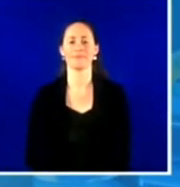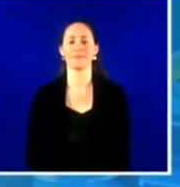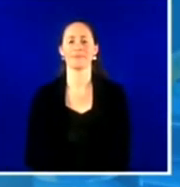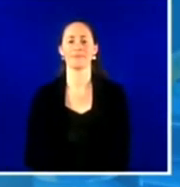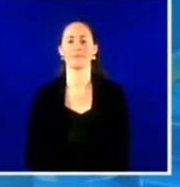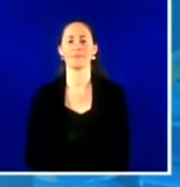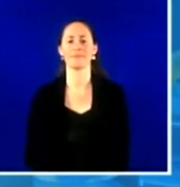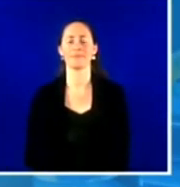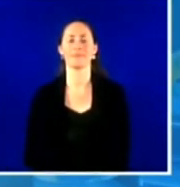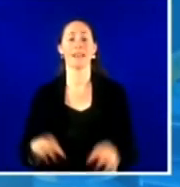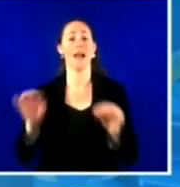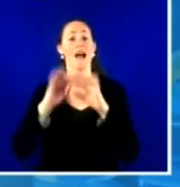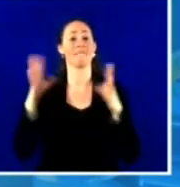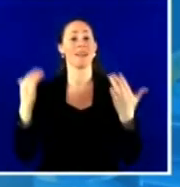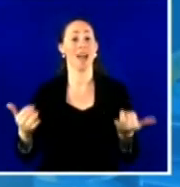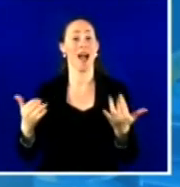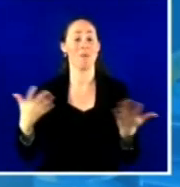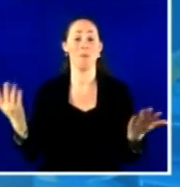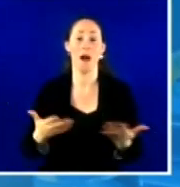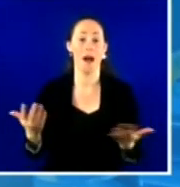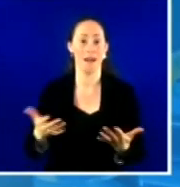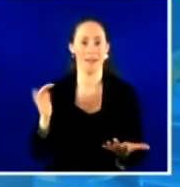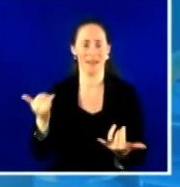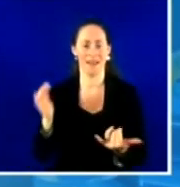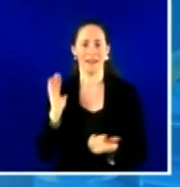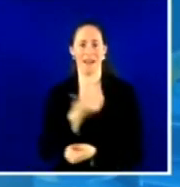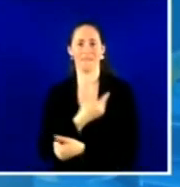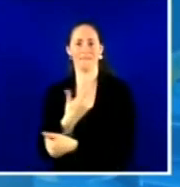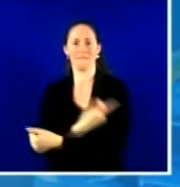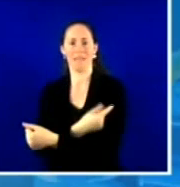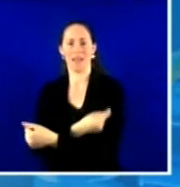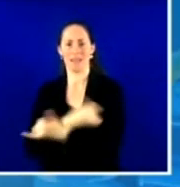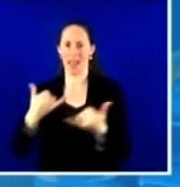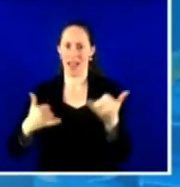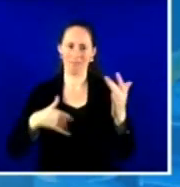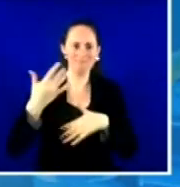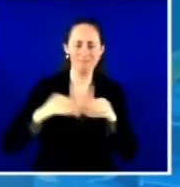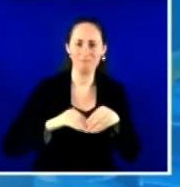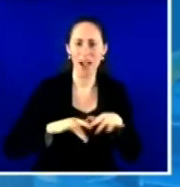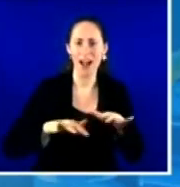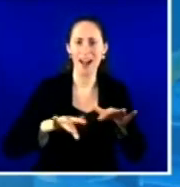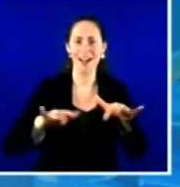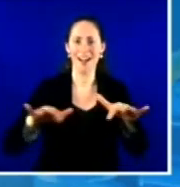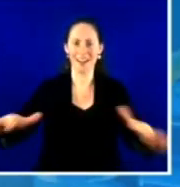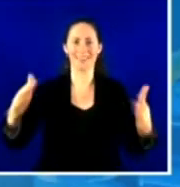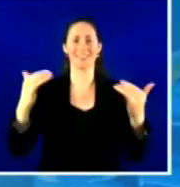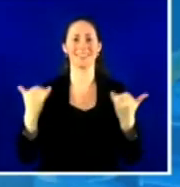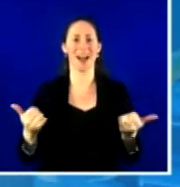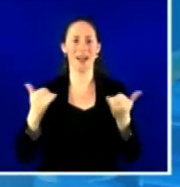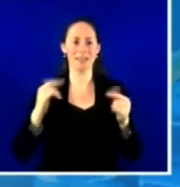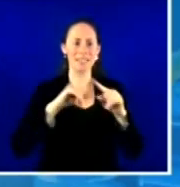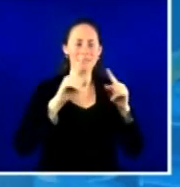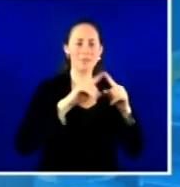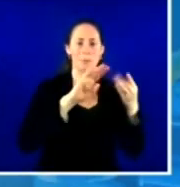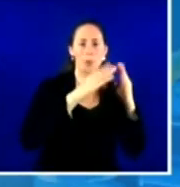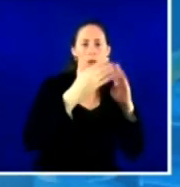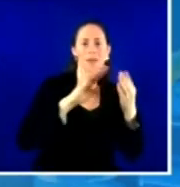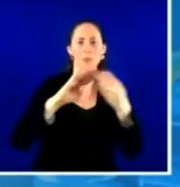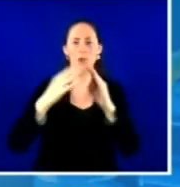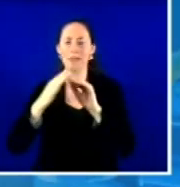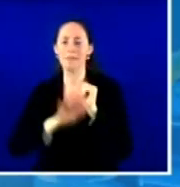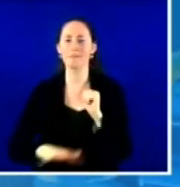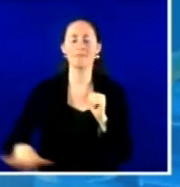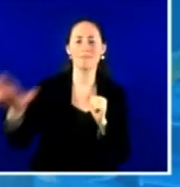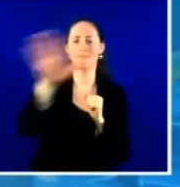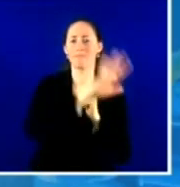effort where it's all about the ground game. It is about going community by community, zip code by zip code, census track